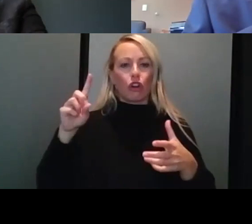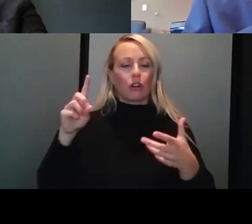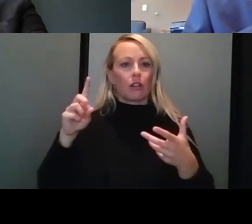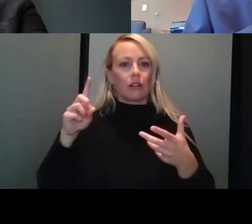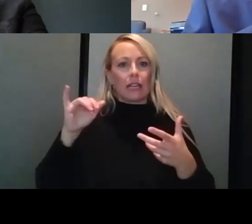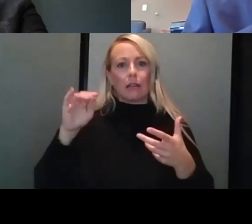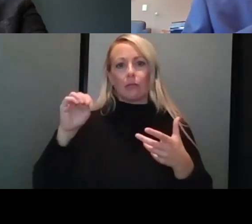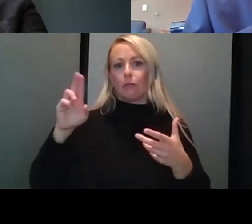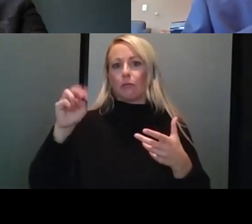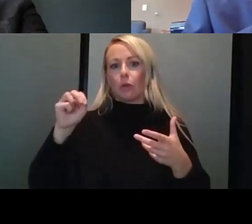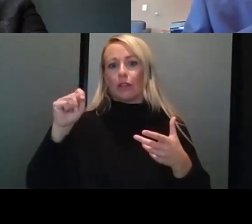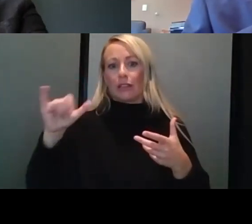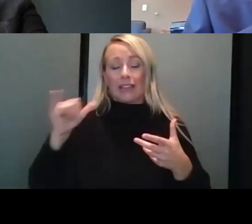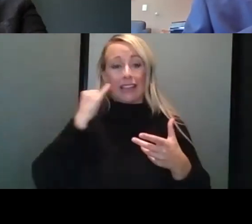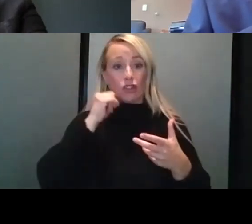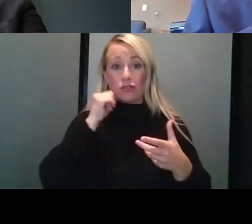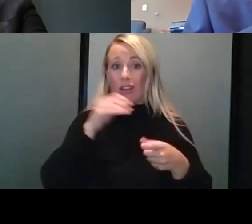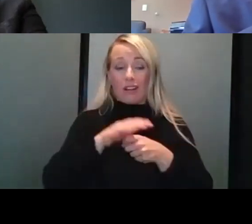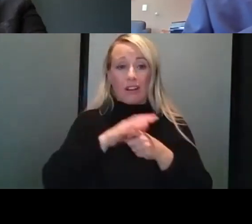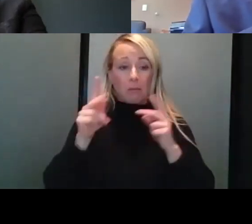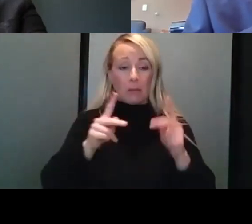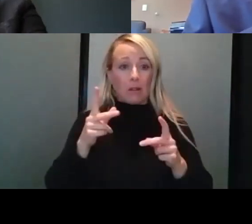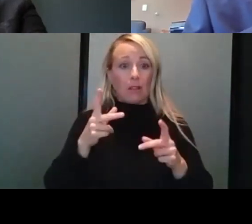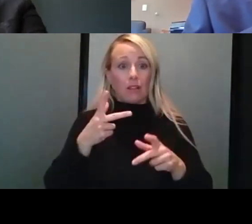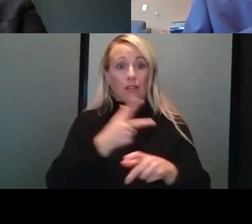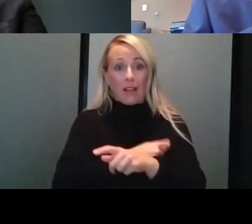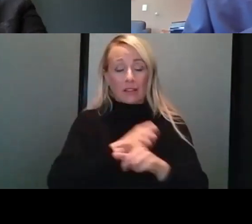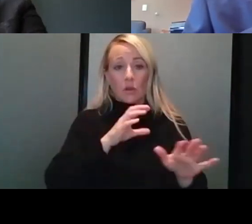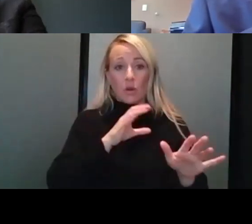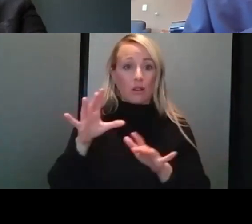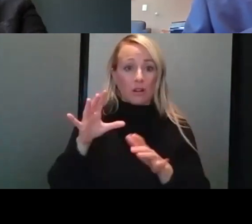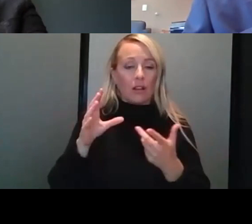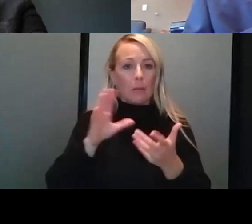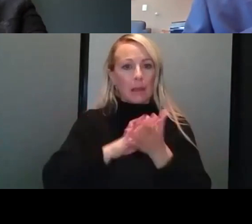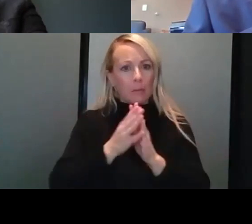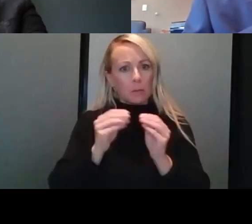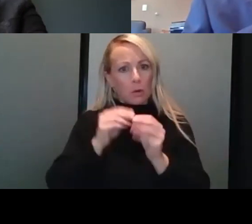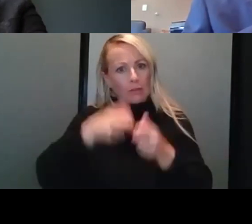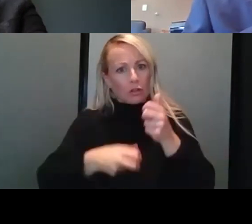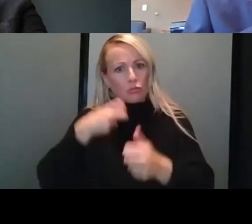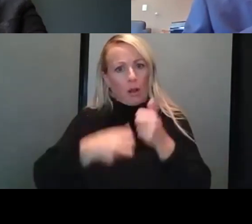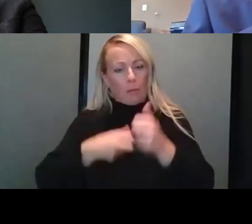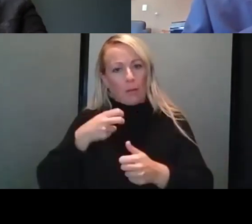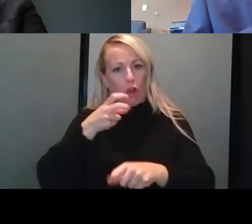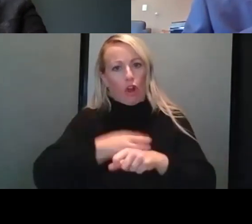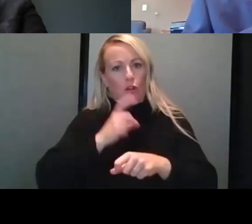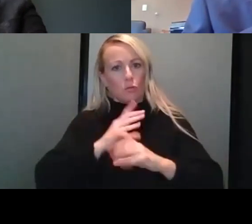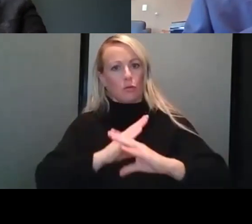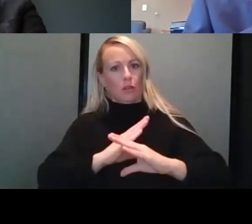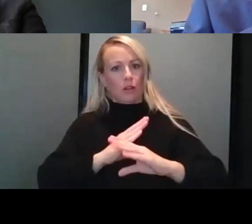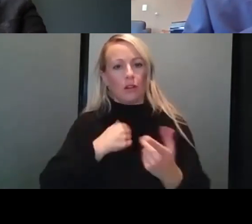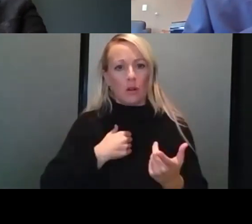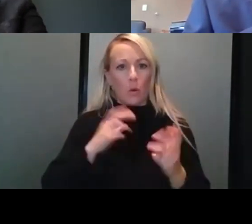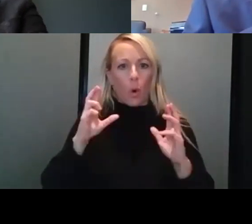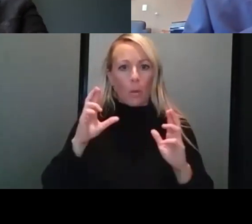population to keep the virus from spreading, becomes a much more difficult problem. Where we were hoping that 70 or